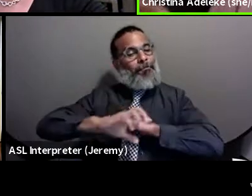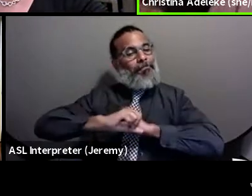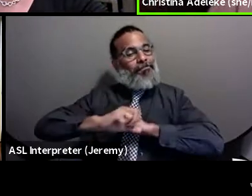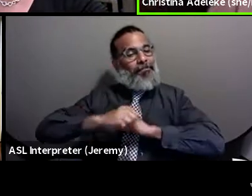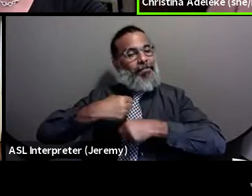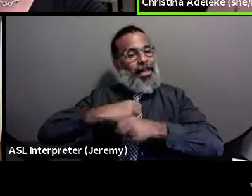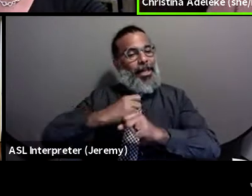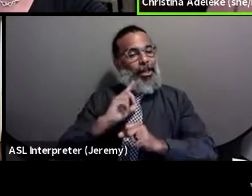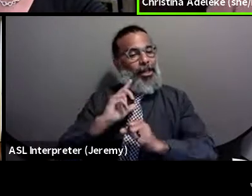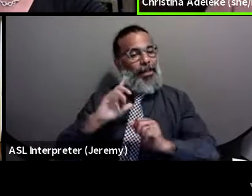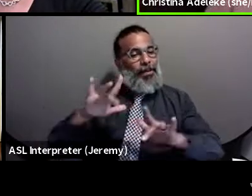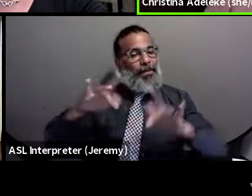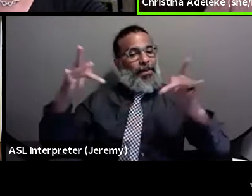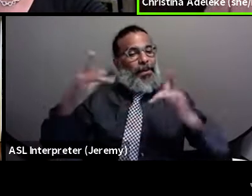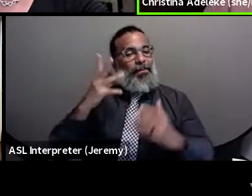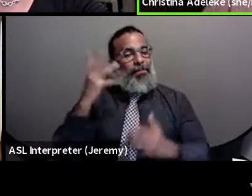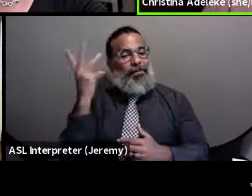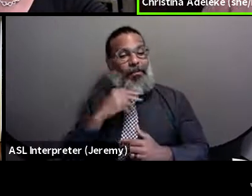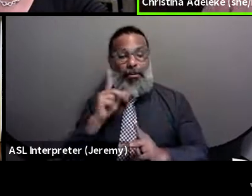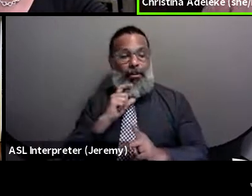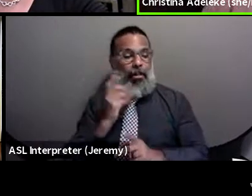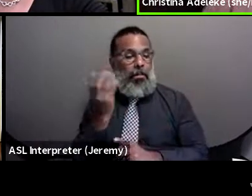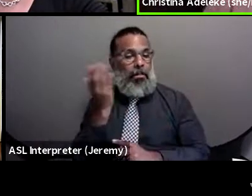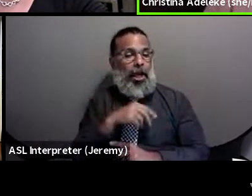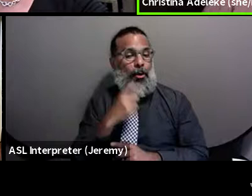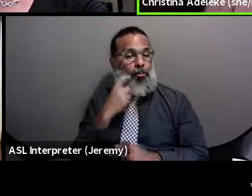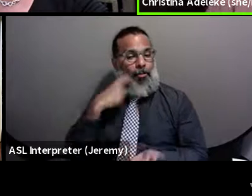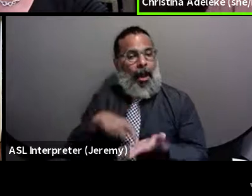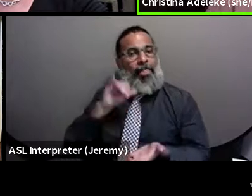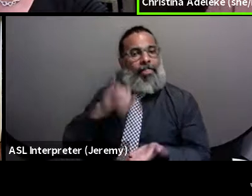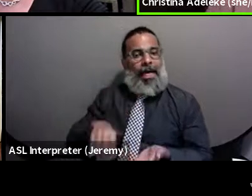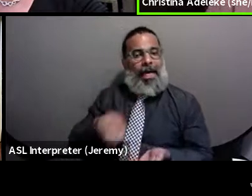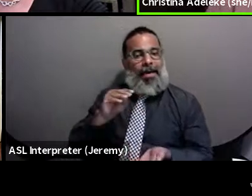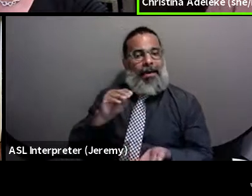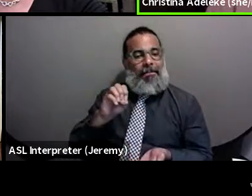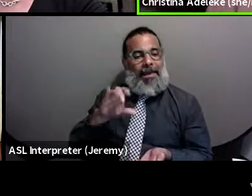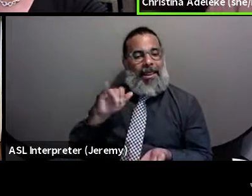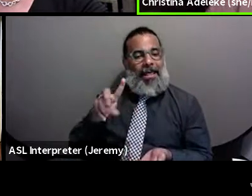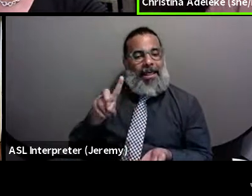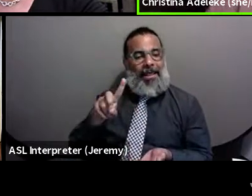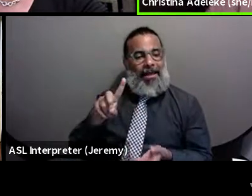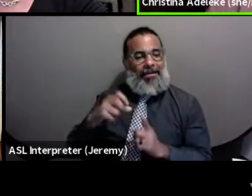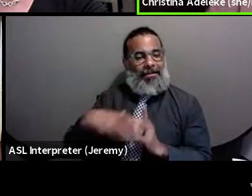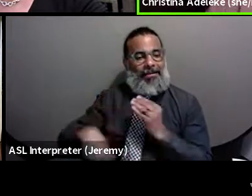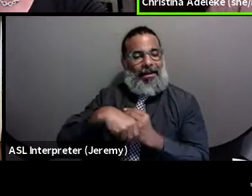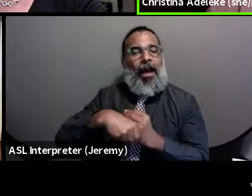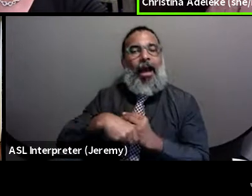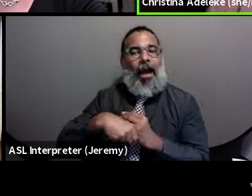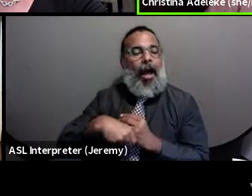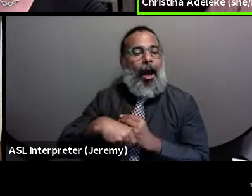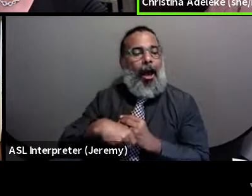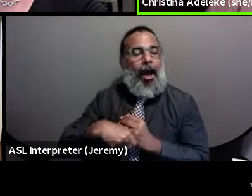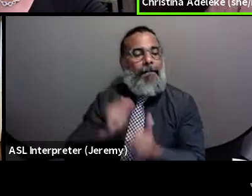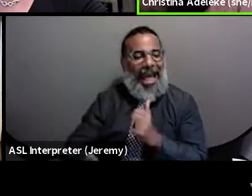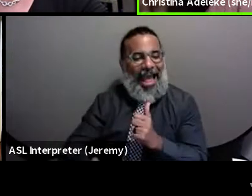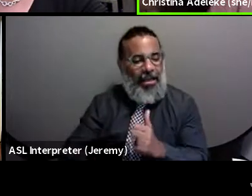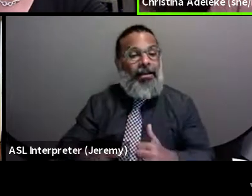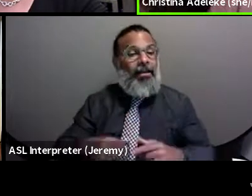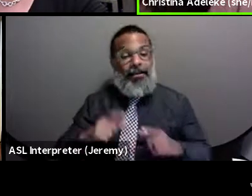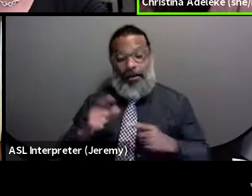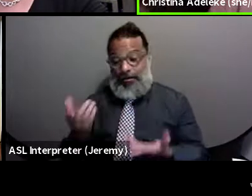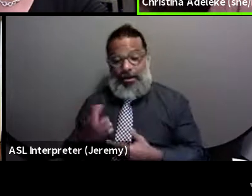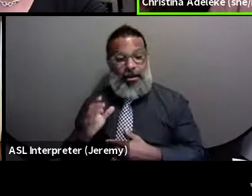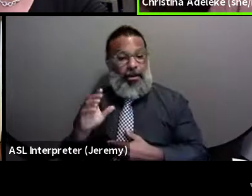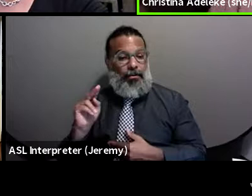if people don't realize it's Medicaid expansion, I think that may be the best bet. Because in North Carolina, specifically, the